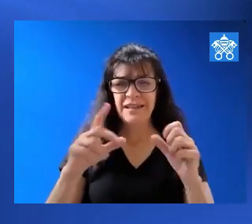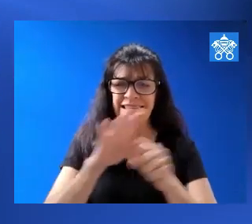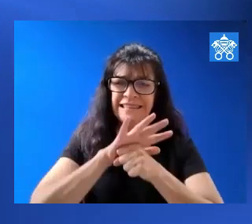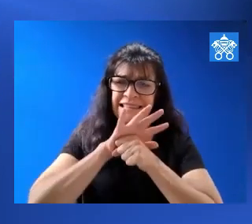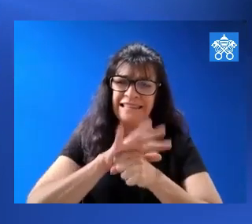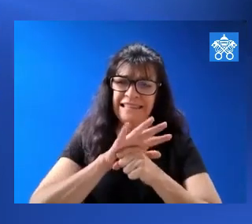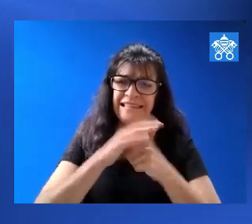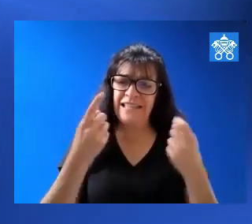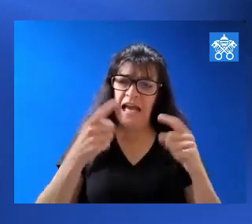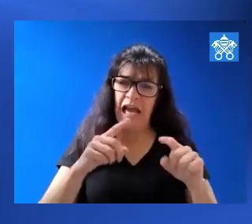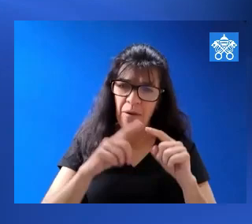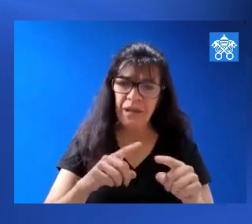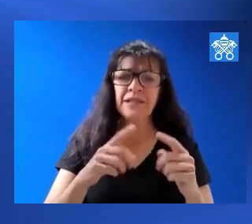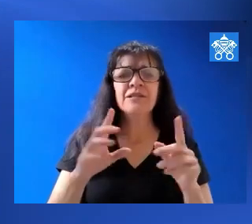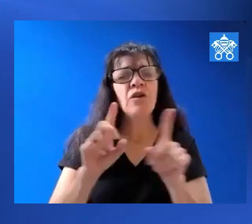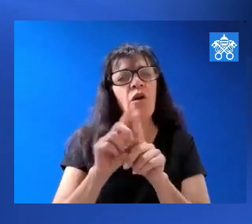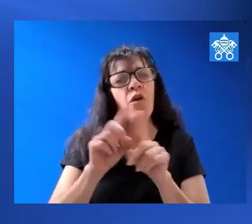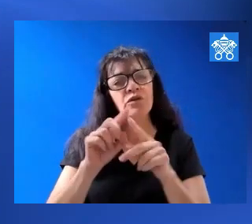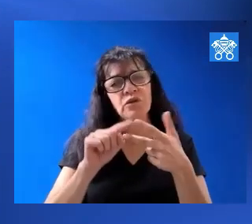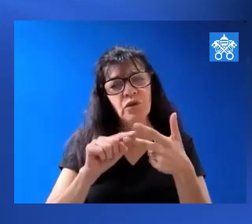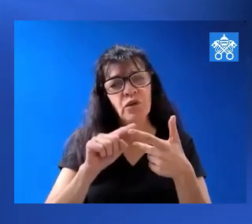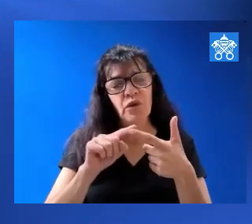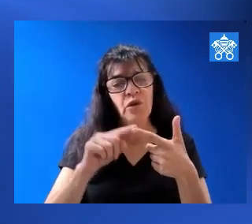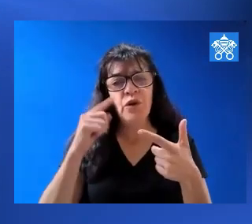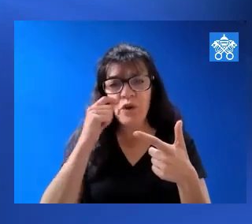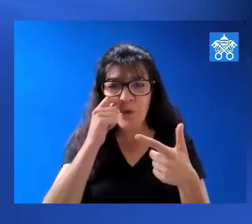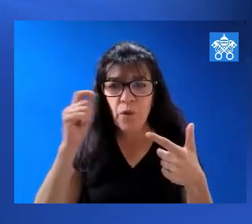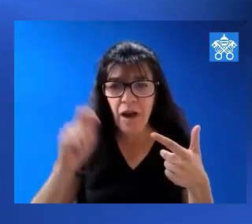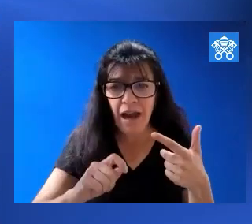to remember Ukraine and to pray for peace